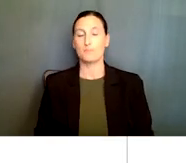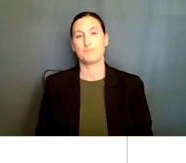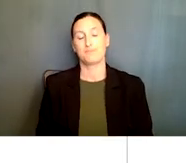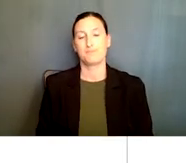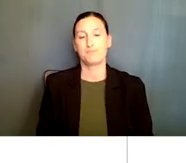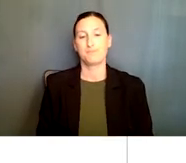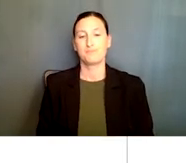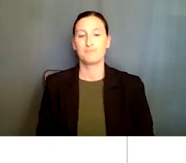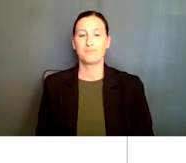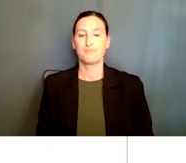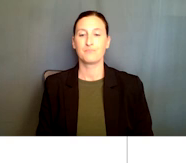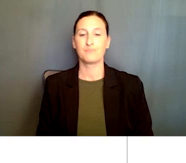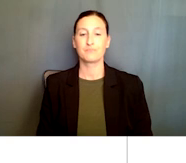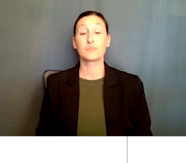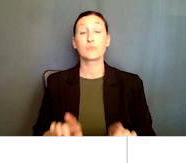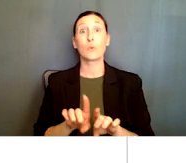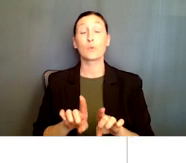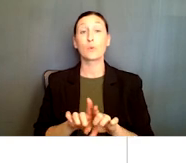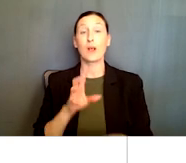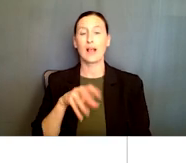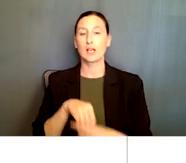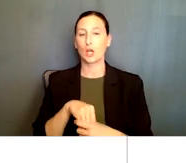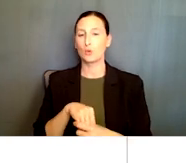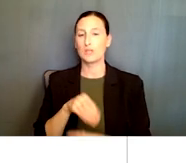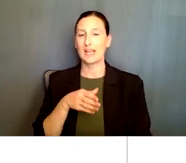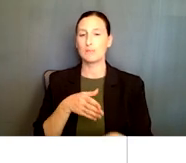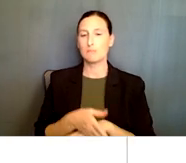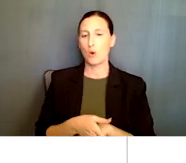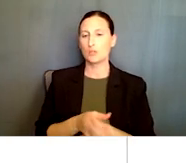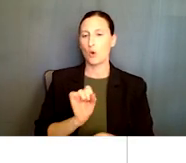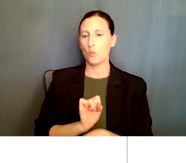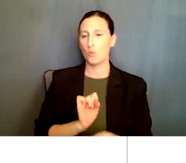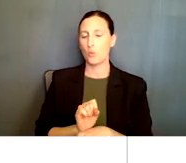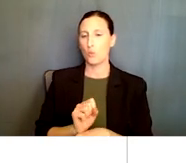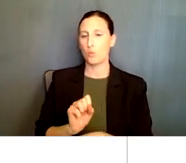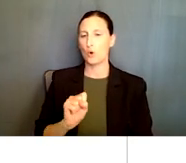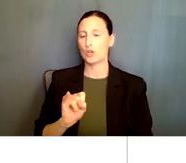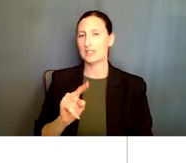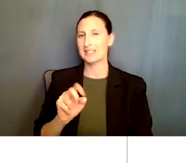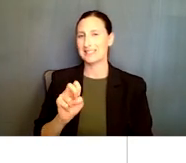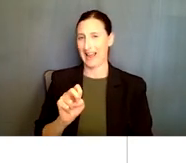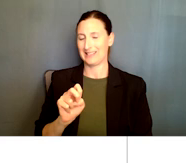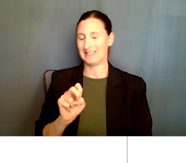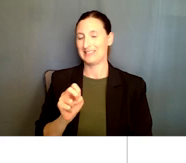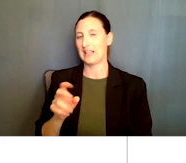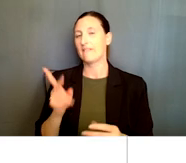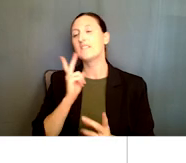This will also include the post-award site visit, in which NSF would like to see exactly,